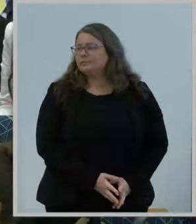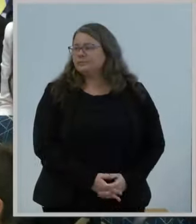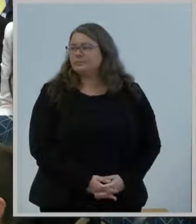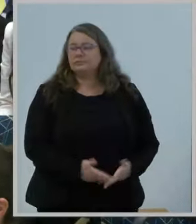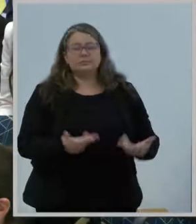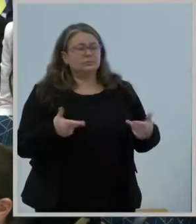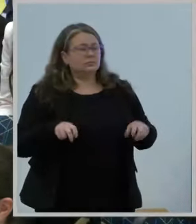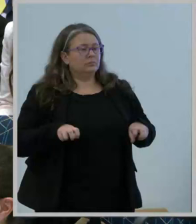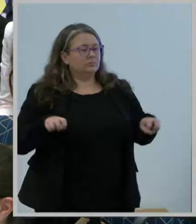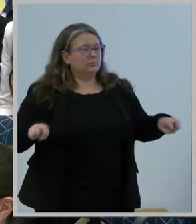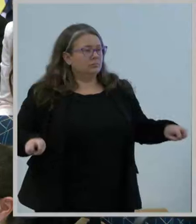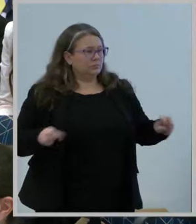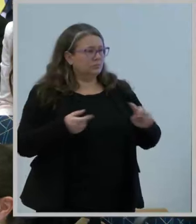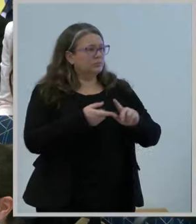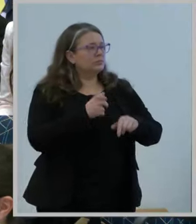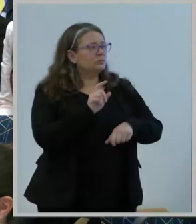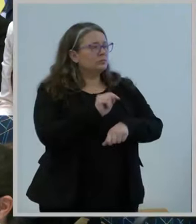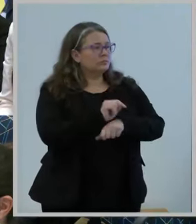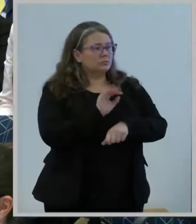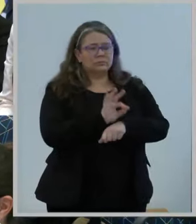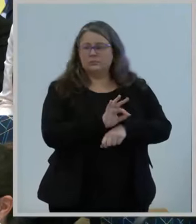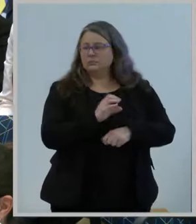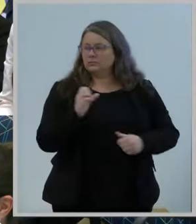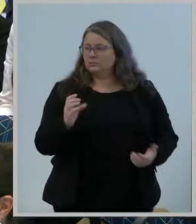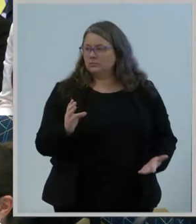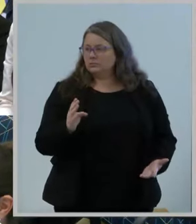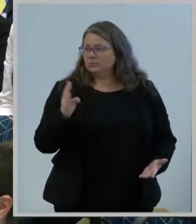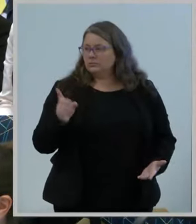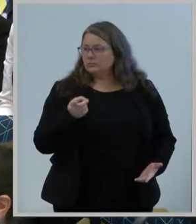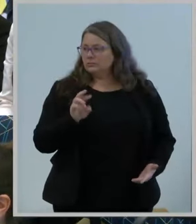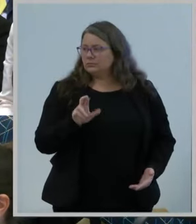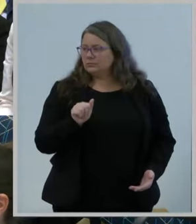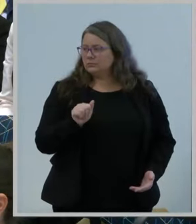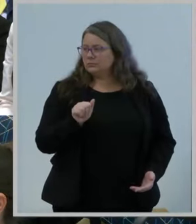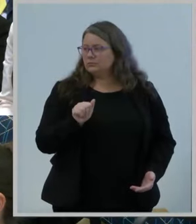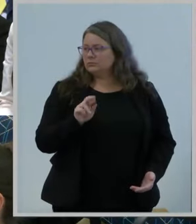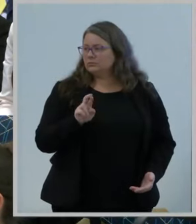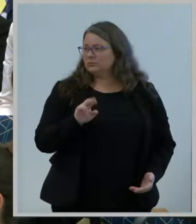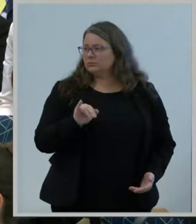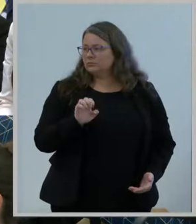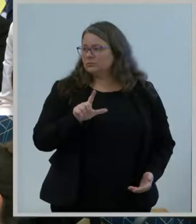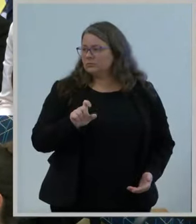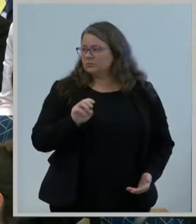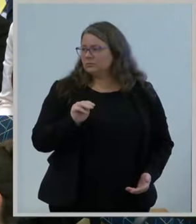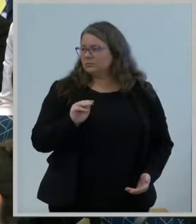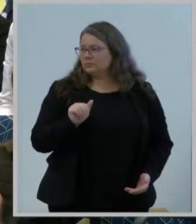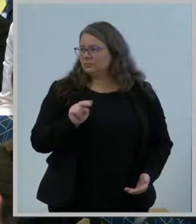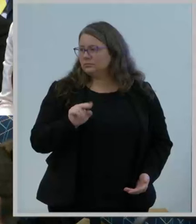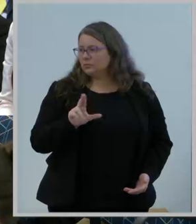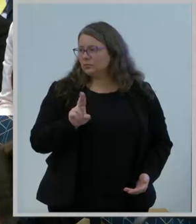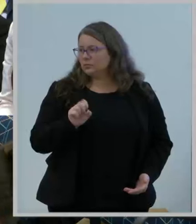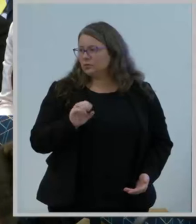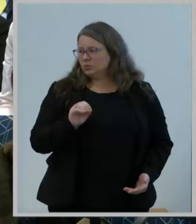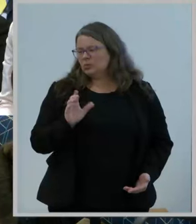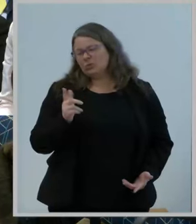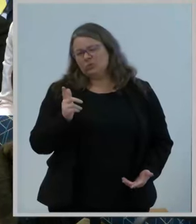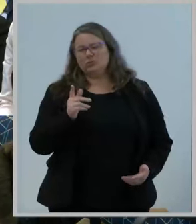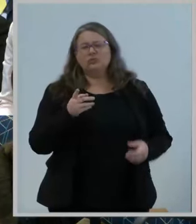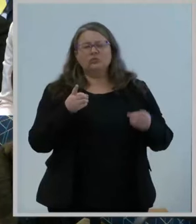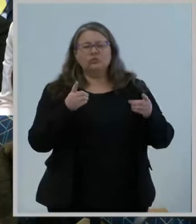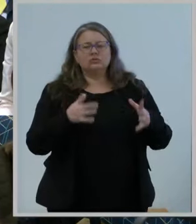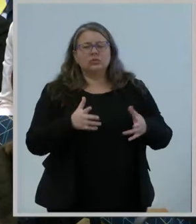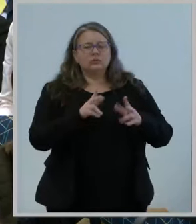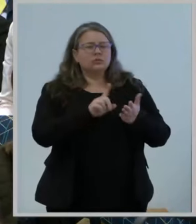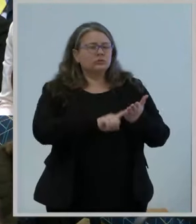Task Force are Dr. Ariel Mencuso, our Director of Research and Analytics and a PhD graduate